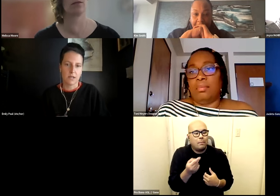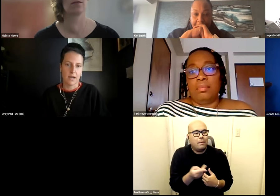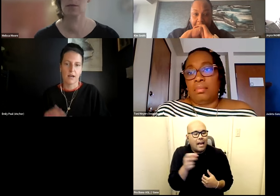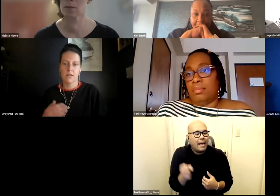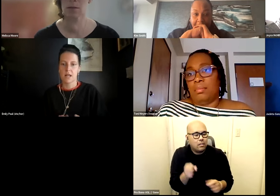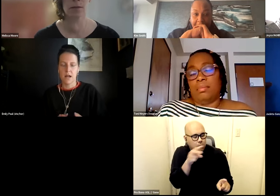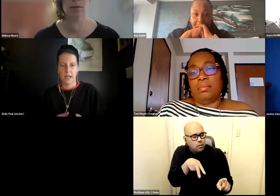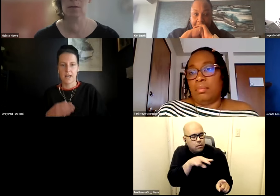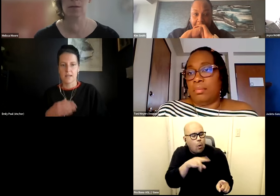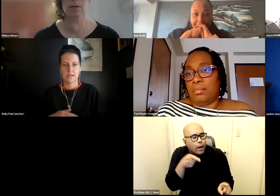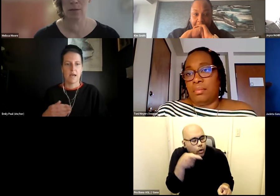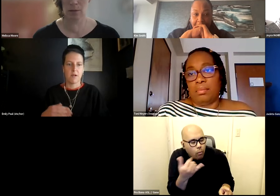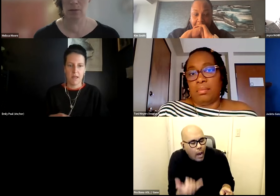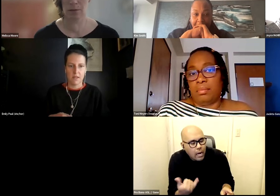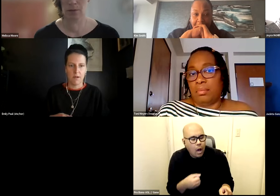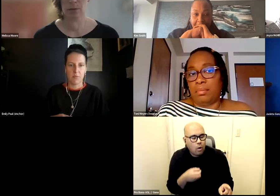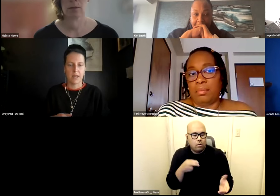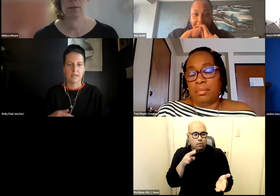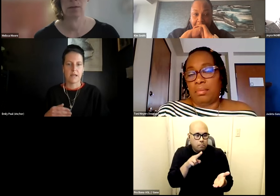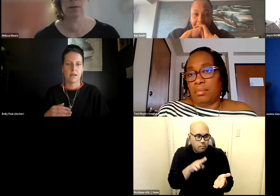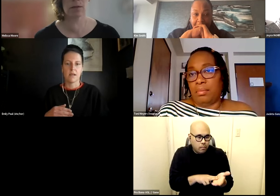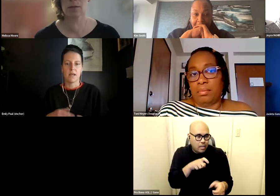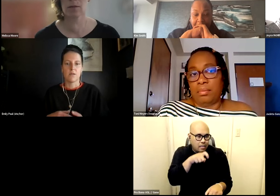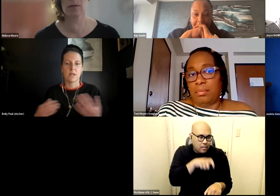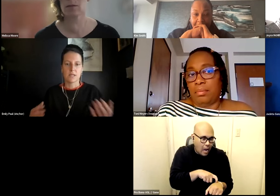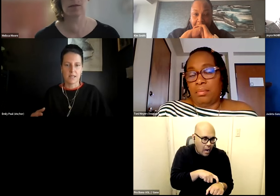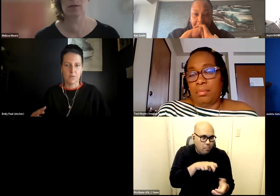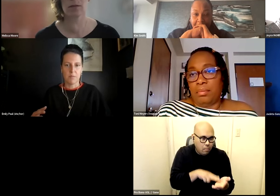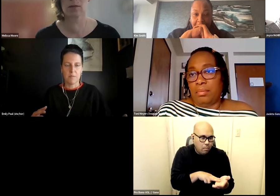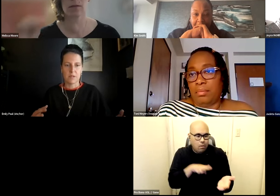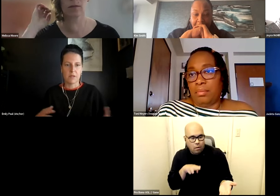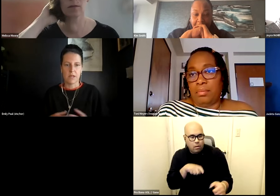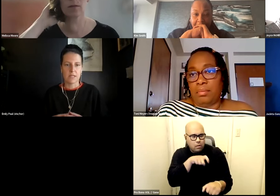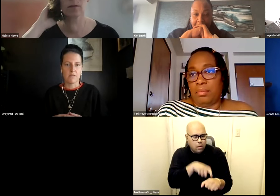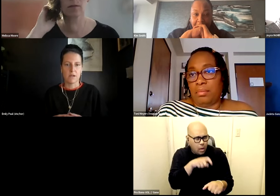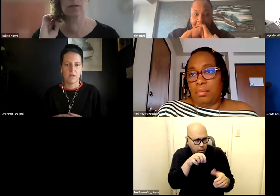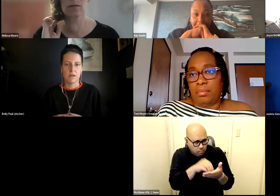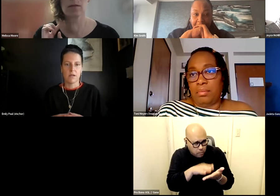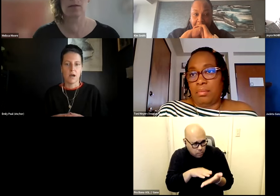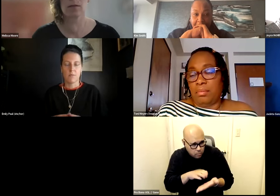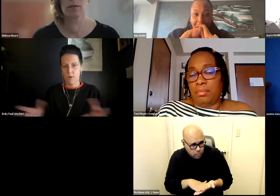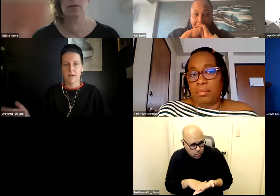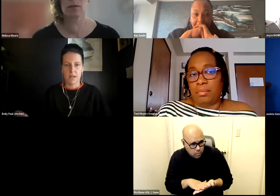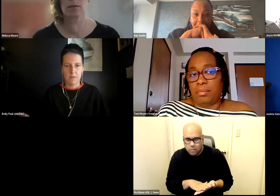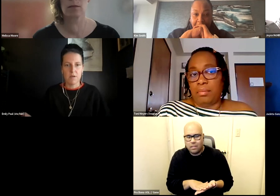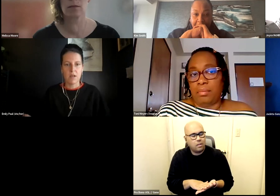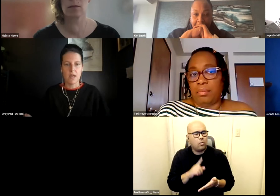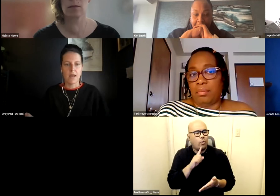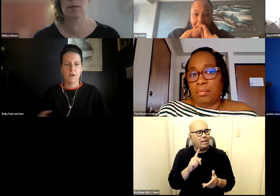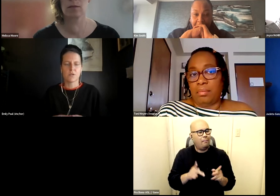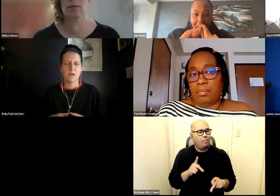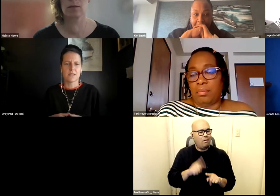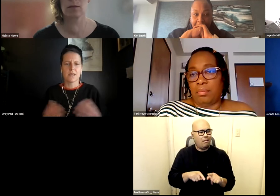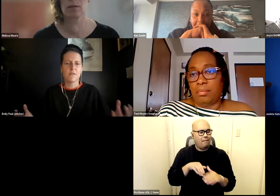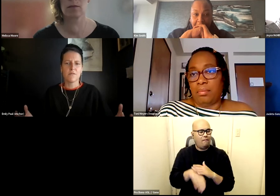where is your carried are they clocking in at this time are they in the right place and it really takes away people's ability to even um go out in the community